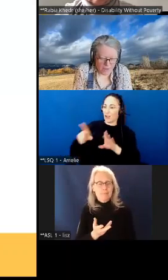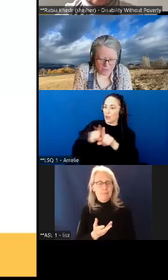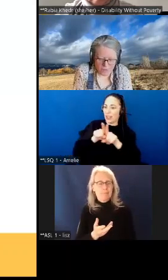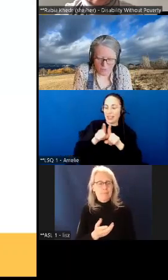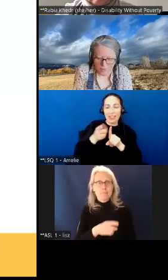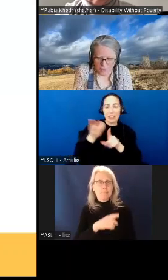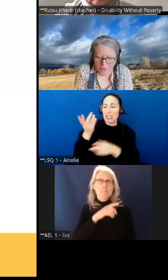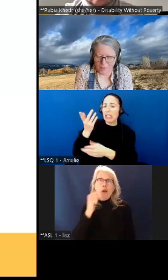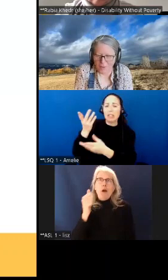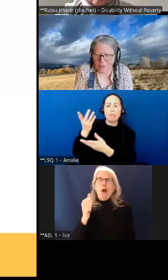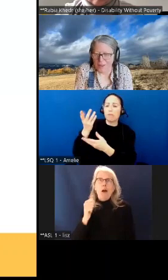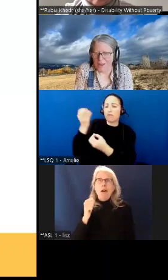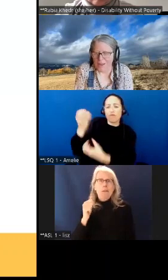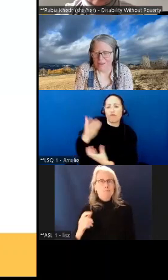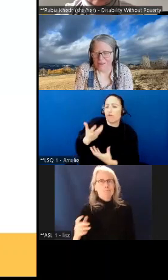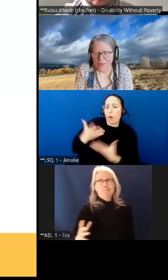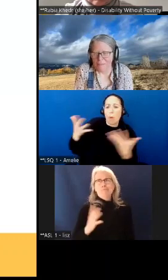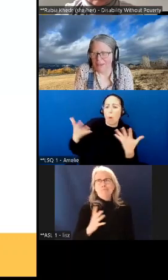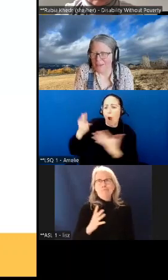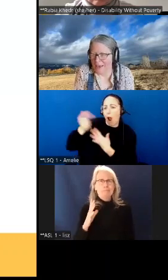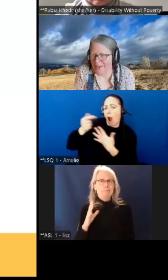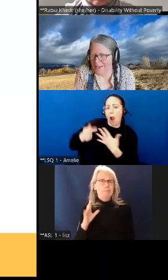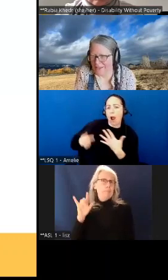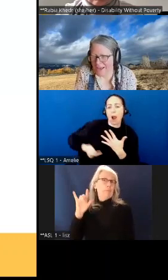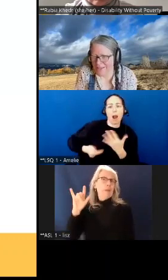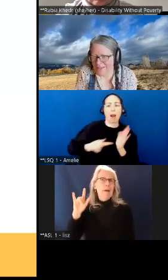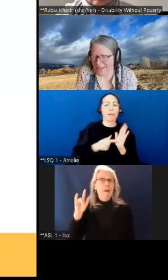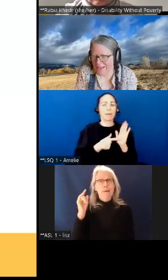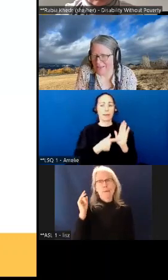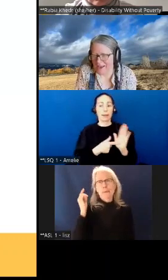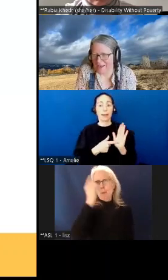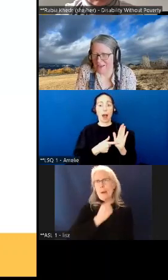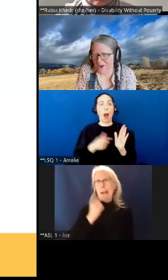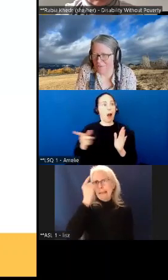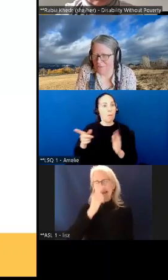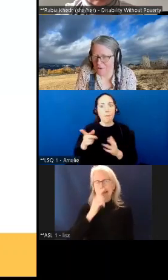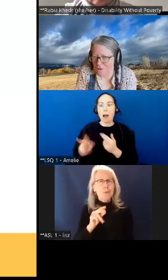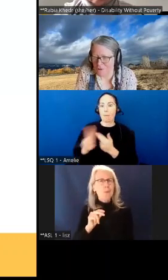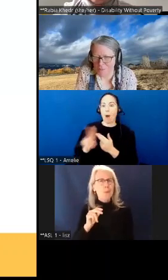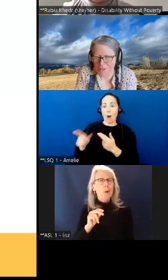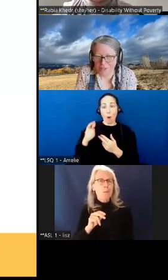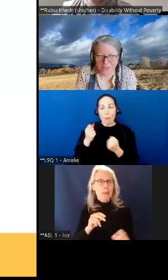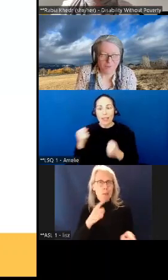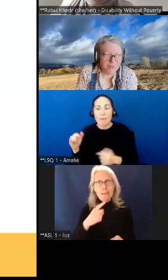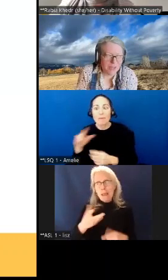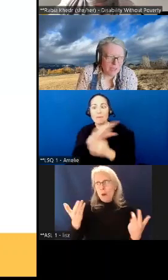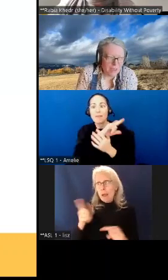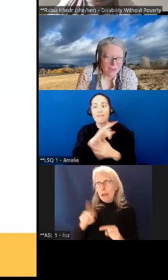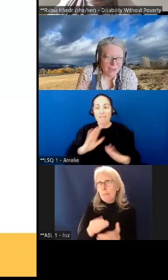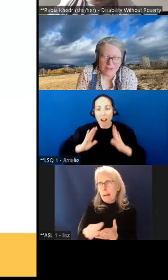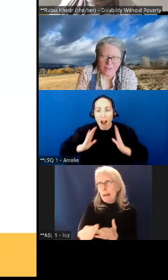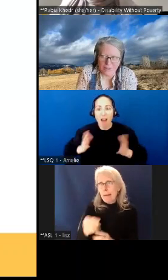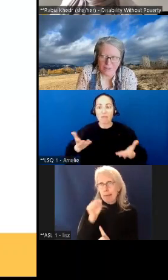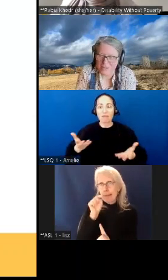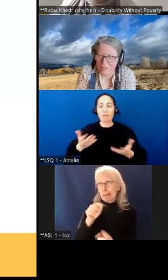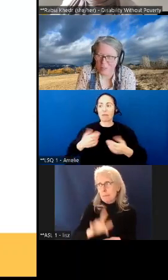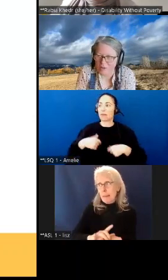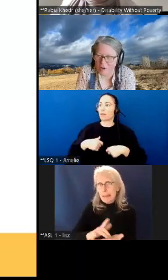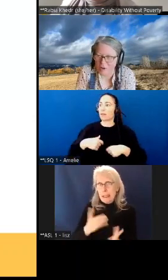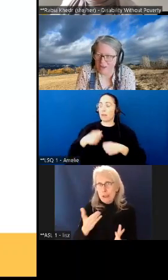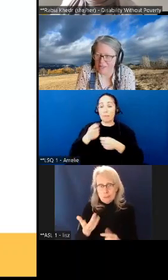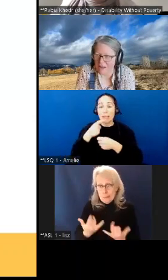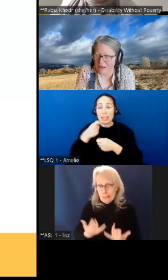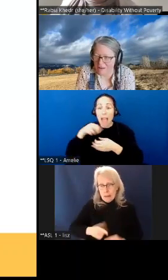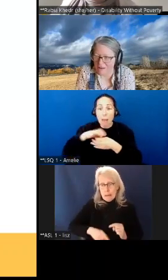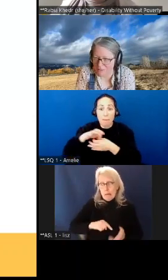off to hawaii or something they were you know that medication that i take that i can't afford because i don't take it i end up in this